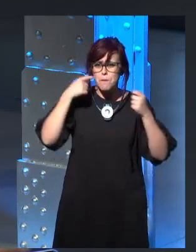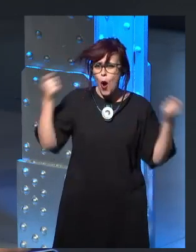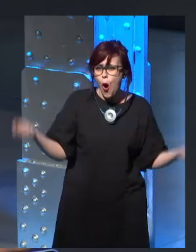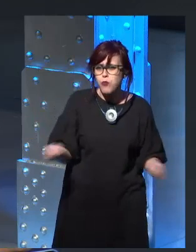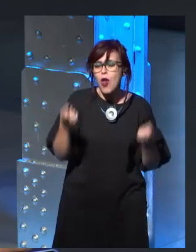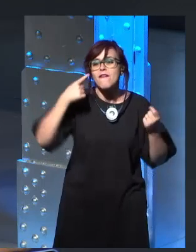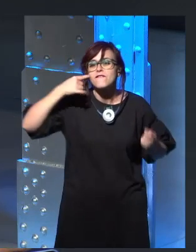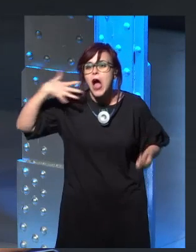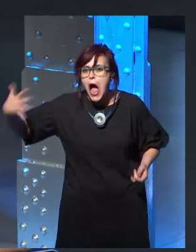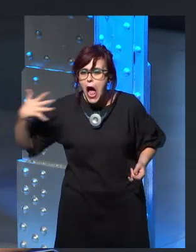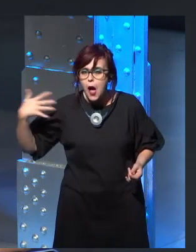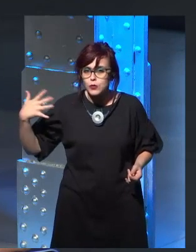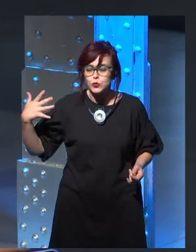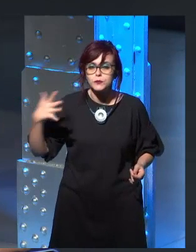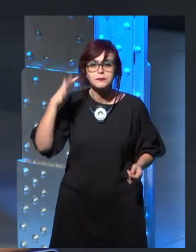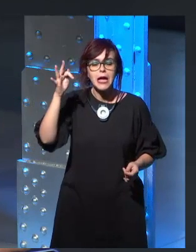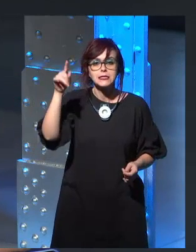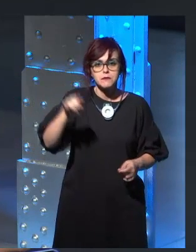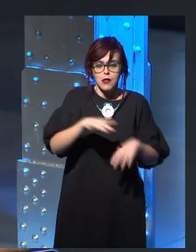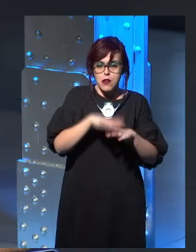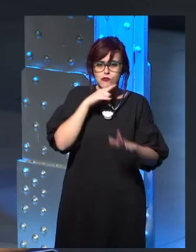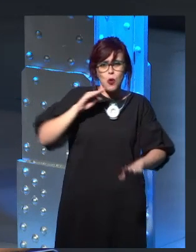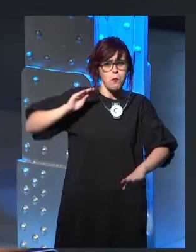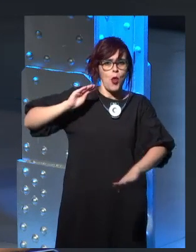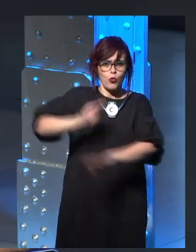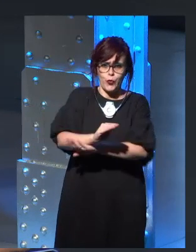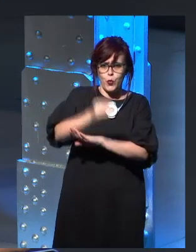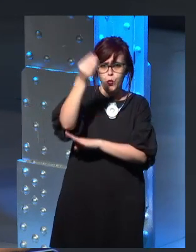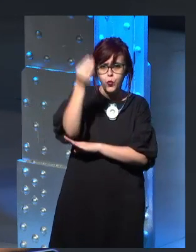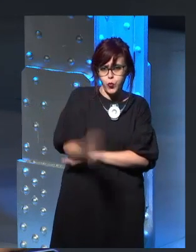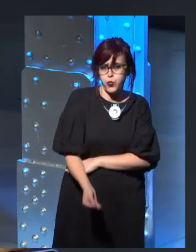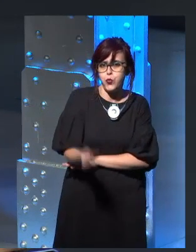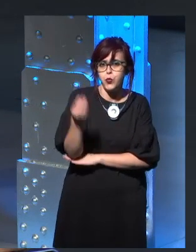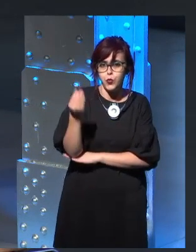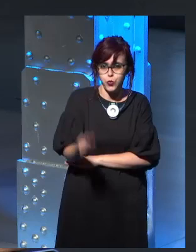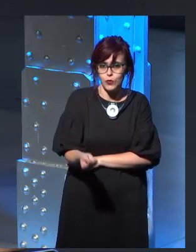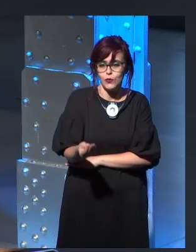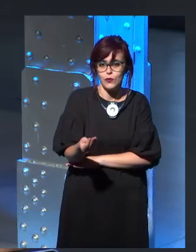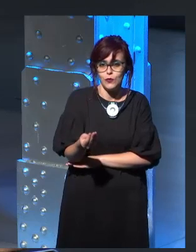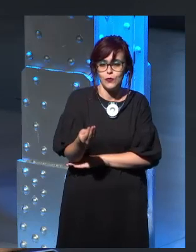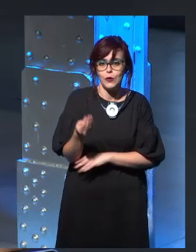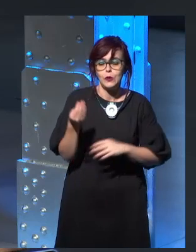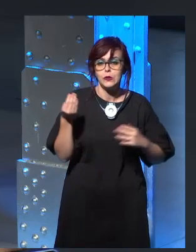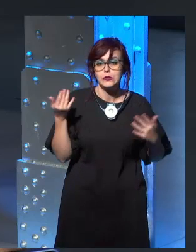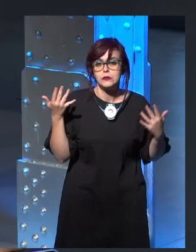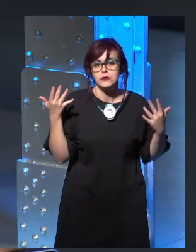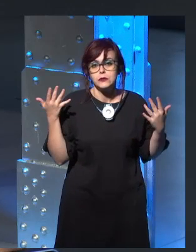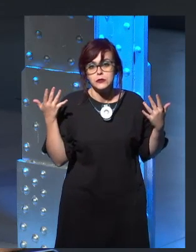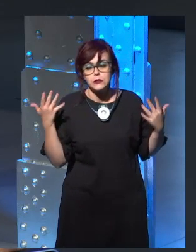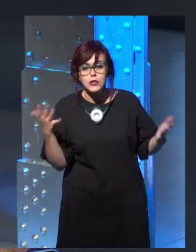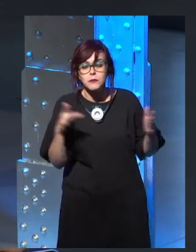well produced. just, um, for me it's difficult not to compare with what it could have been. So, I think it's more,